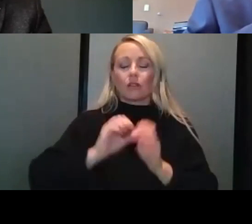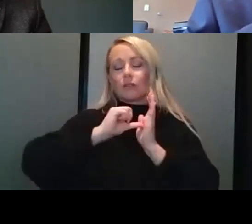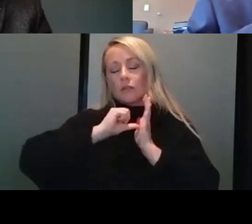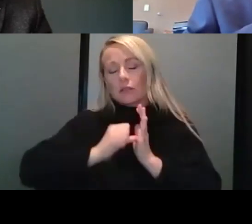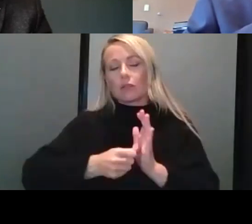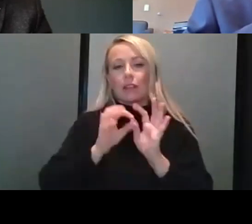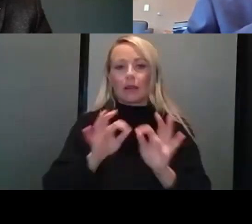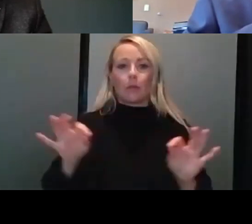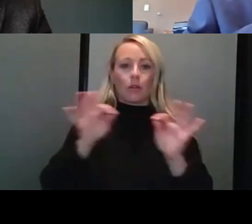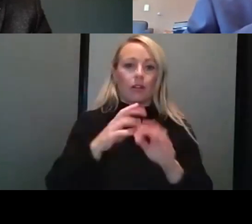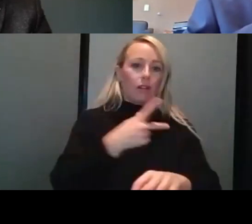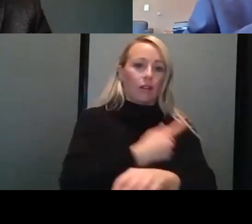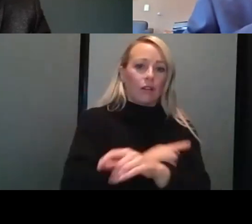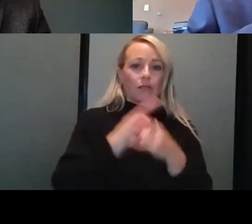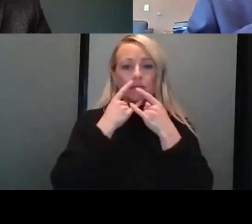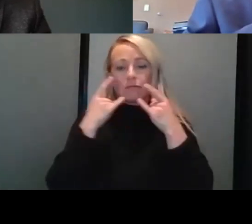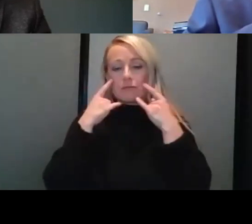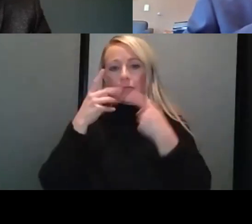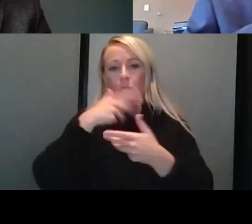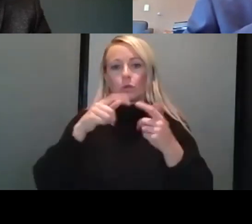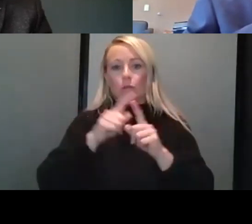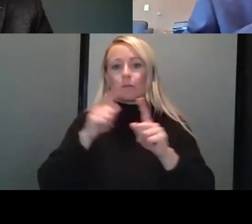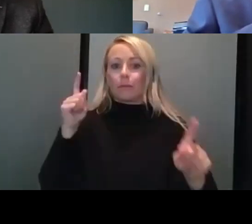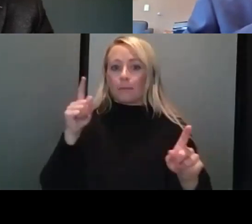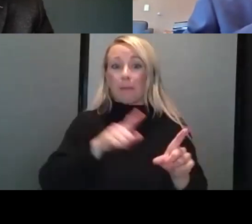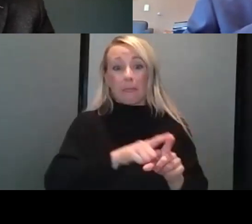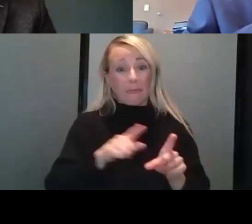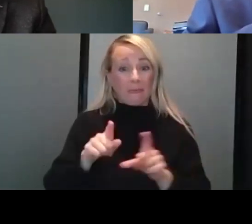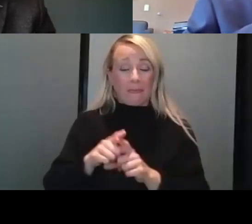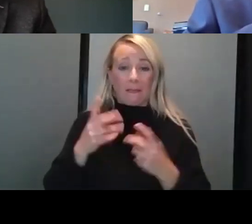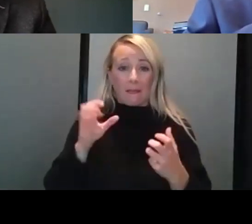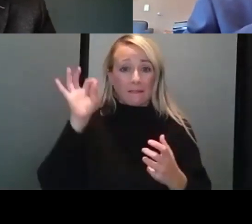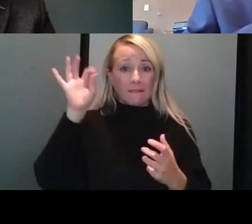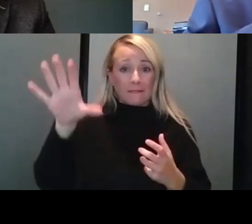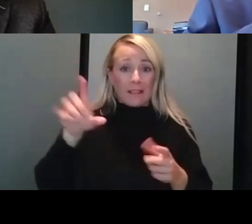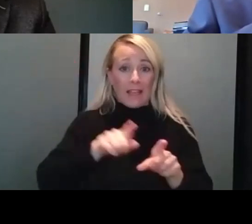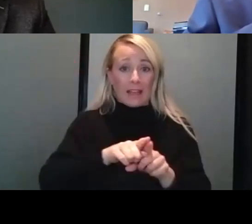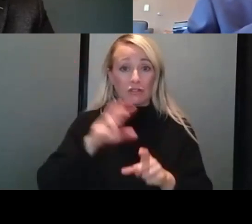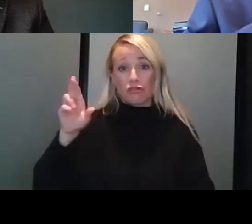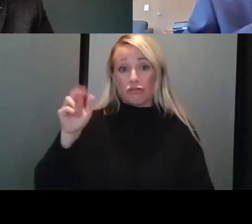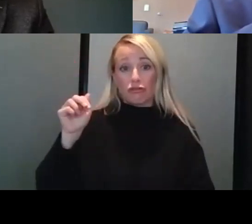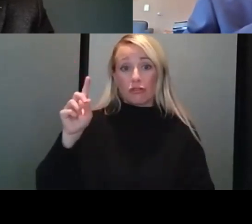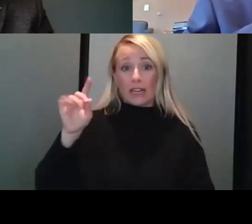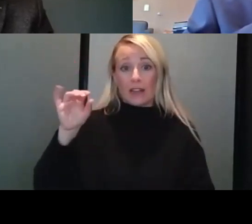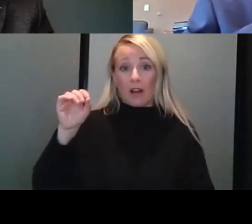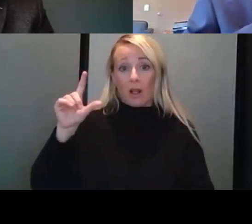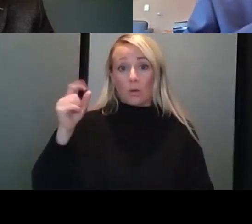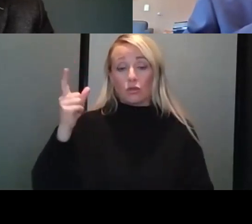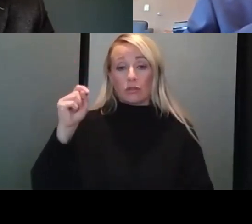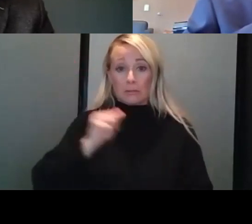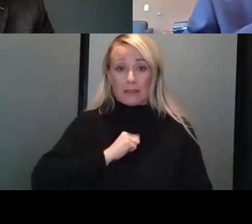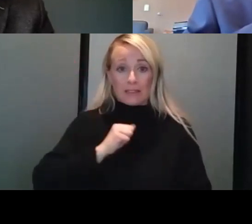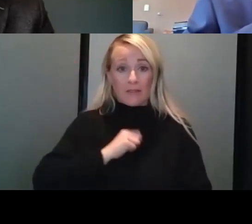both the vaccine and masking and social distancing. The other comment I will make is, as a radiologist, we're starting to see more and more of the long COVID